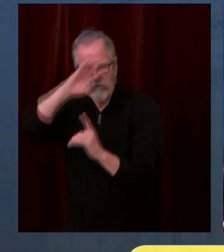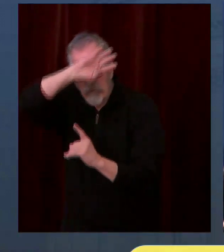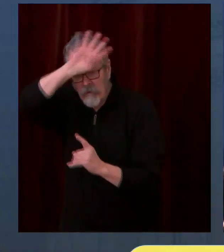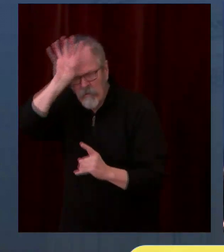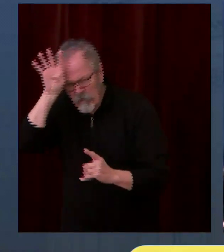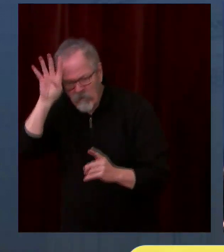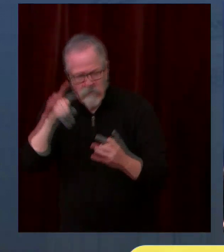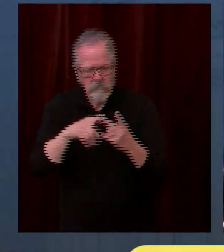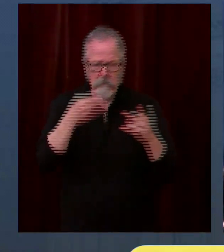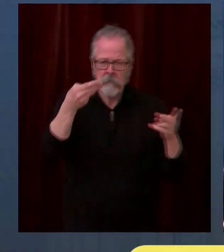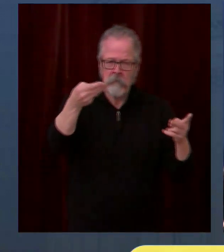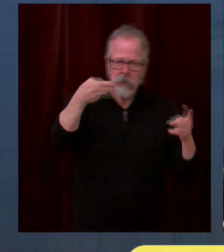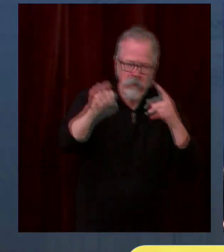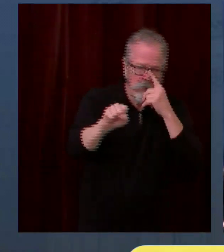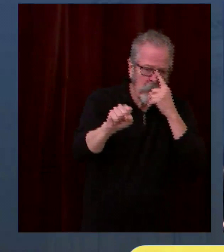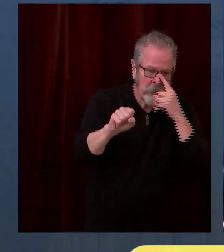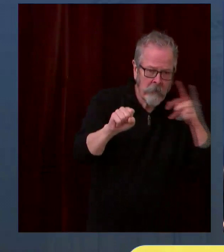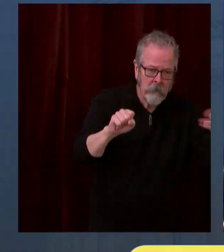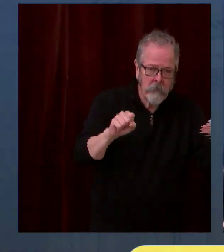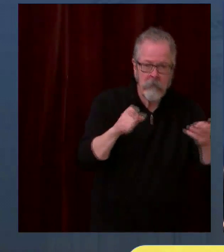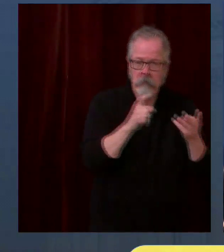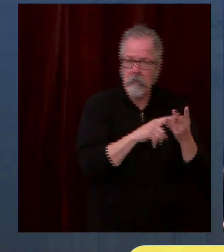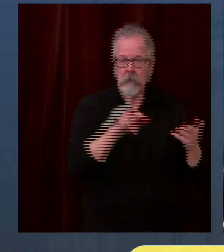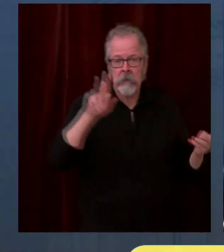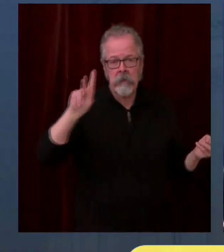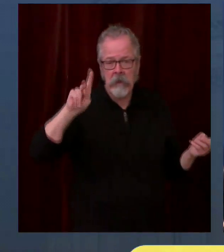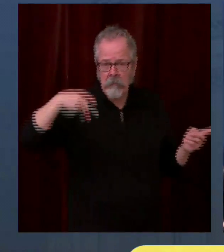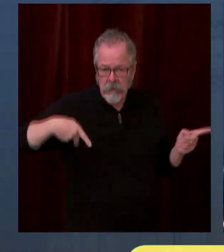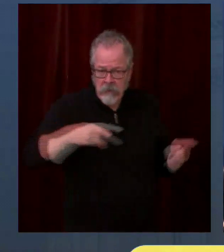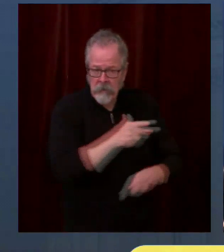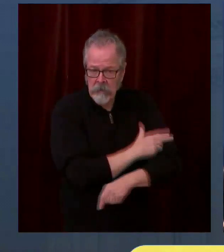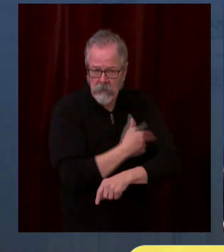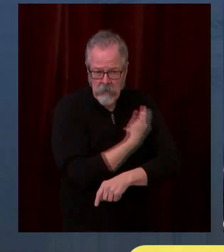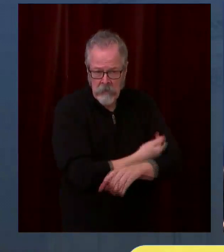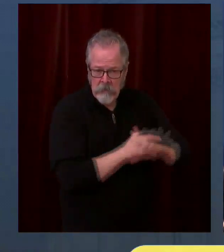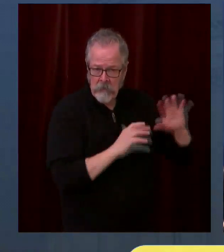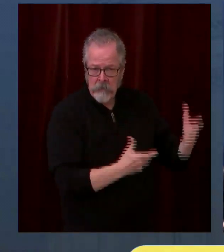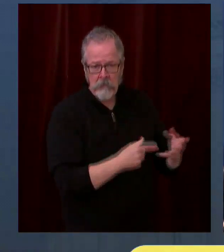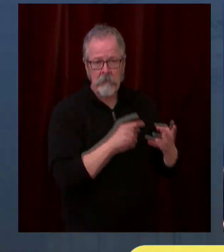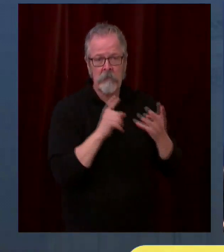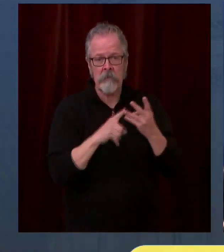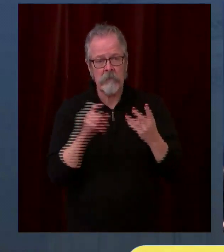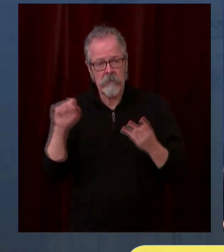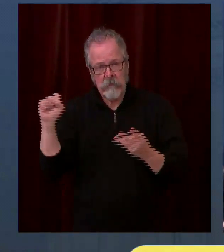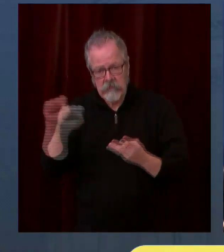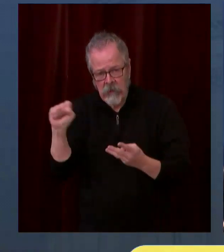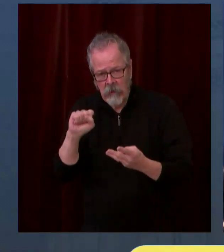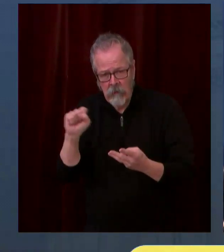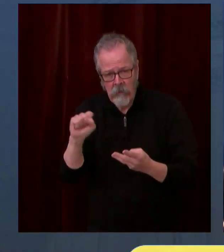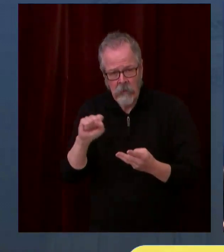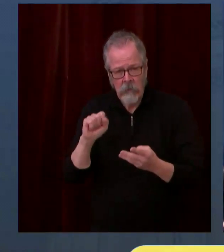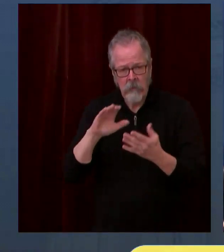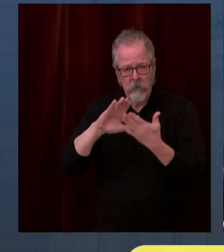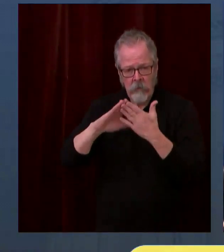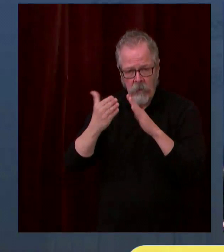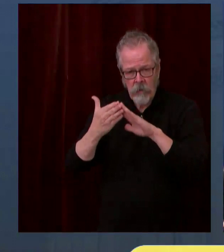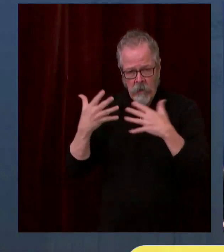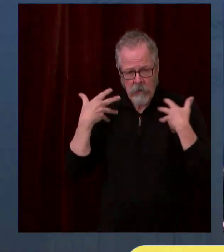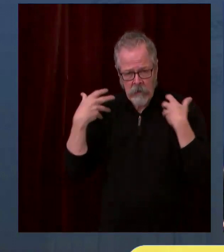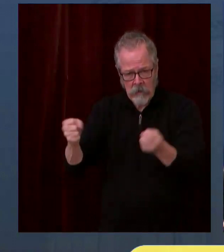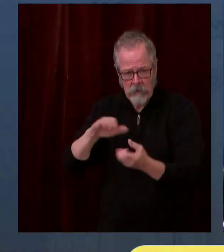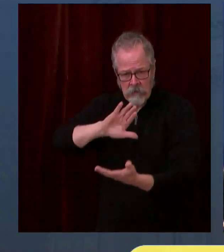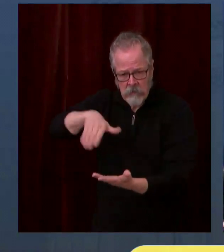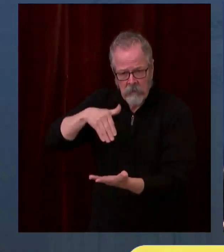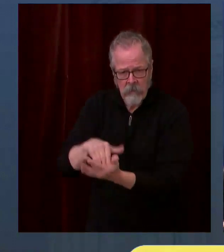Community Health Center's President and CEO Rogelio Rios, and Jane Hopkins, registered nurse and executive vice president for SEIU